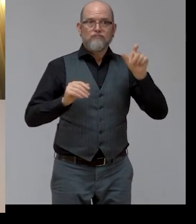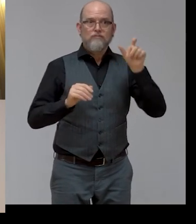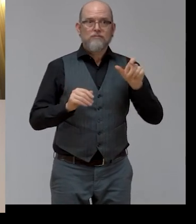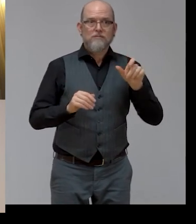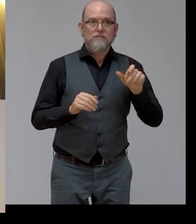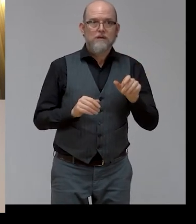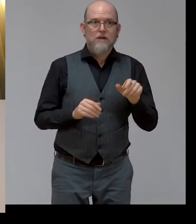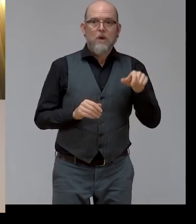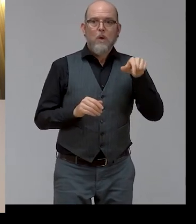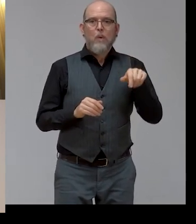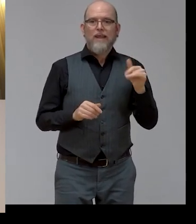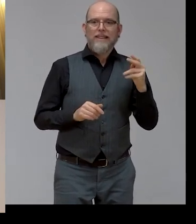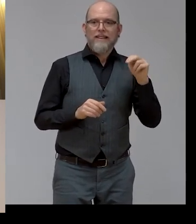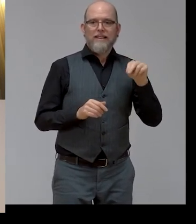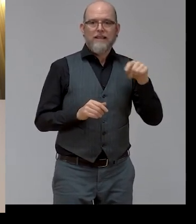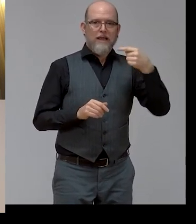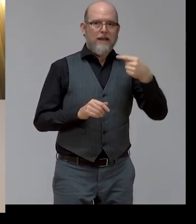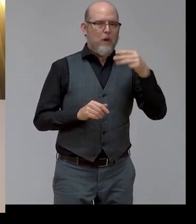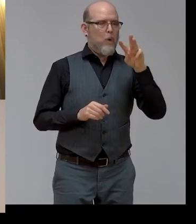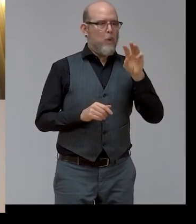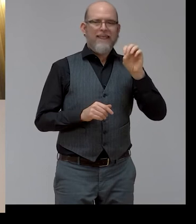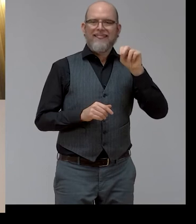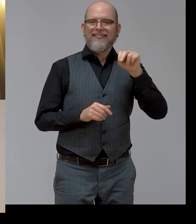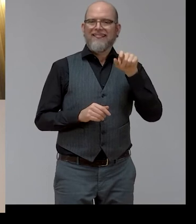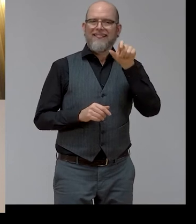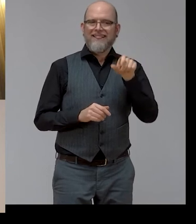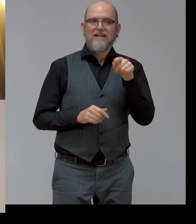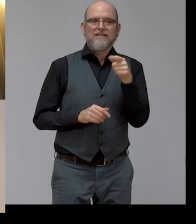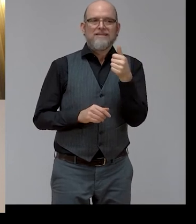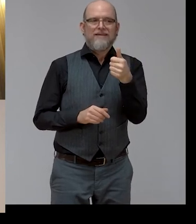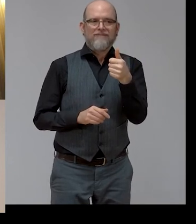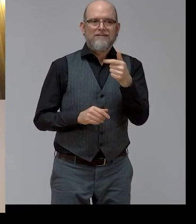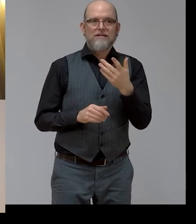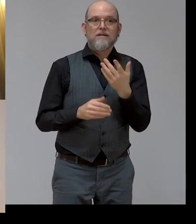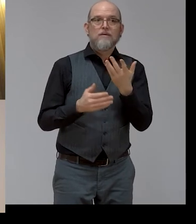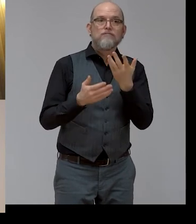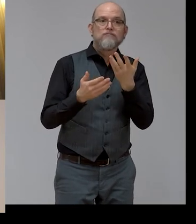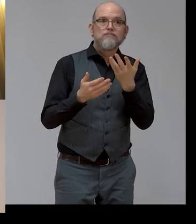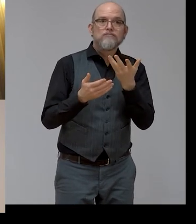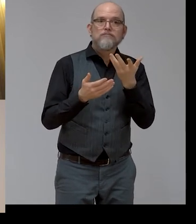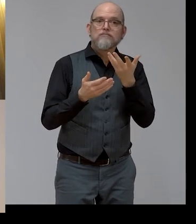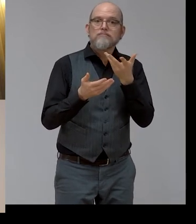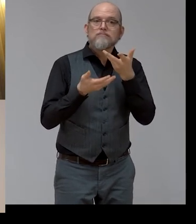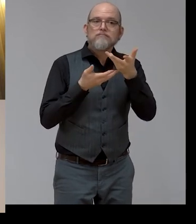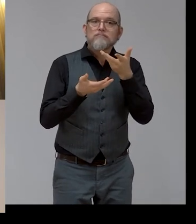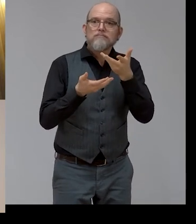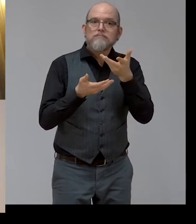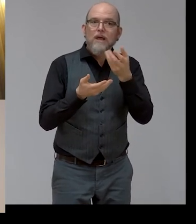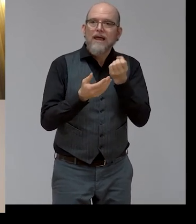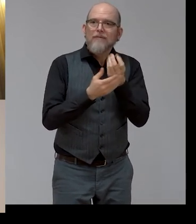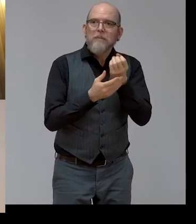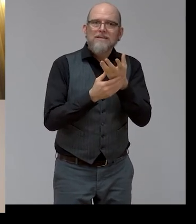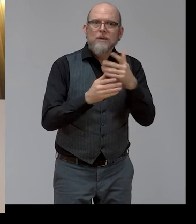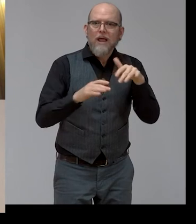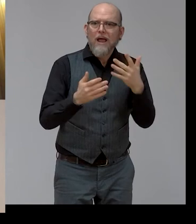that, I would like to remind you that you can find in the chat box more information for those that are not so familiar with these